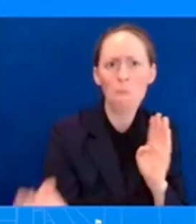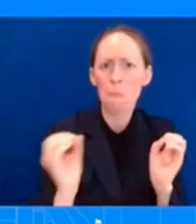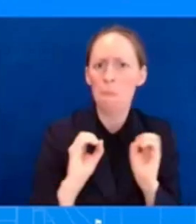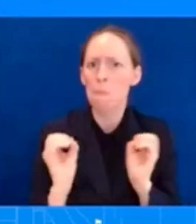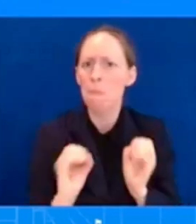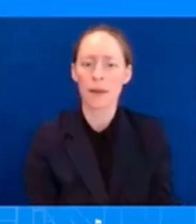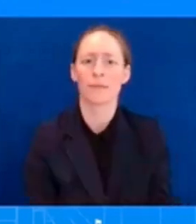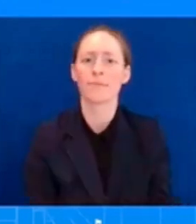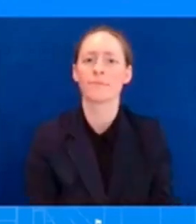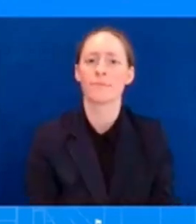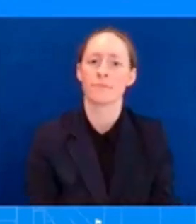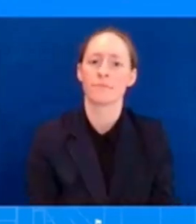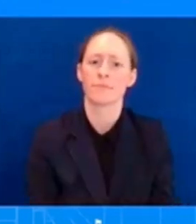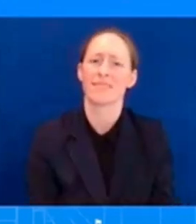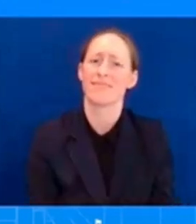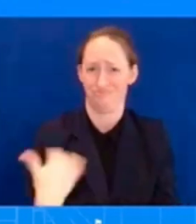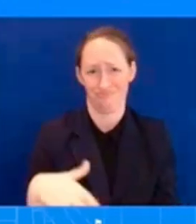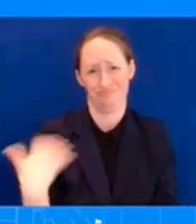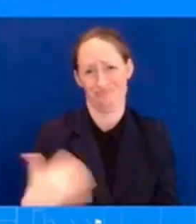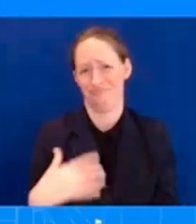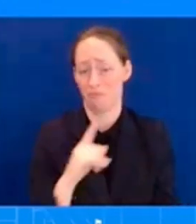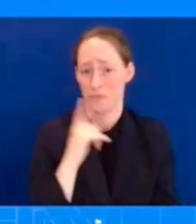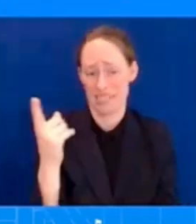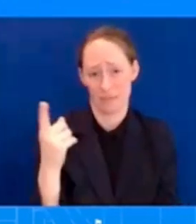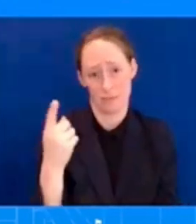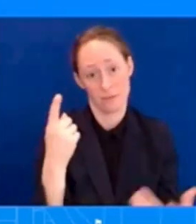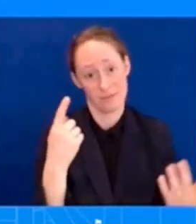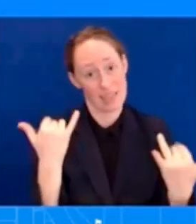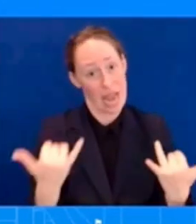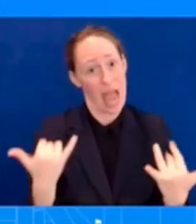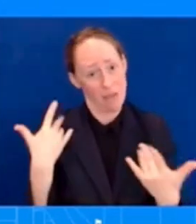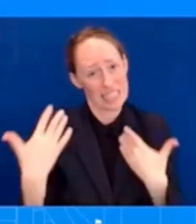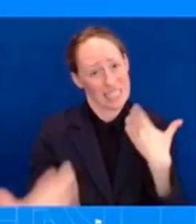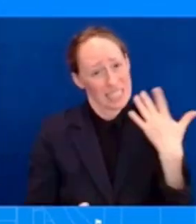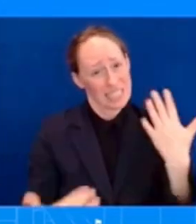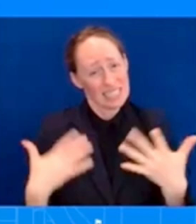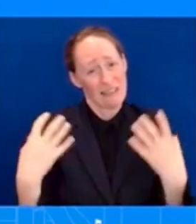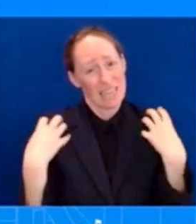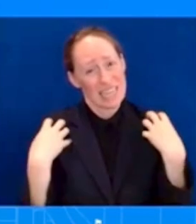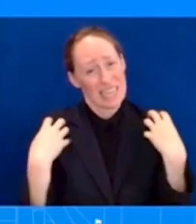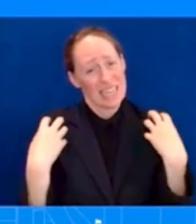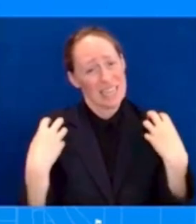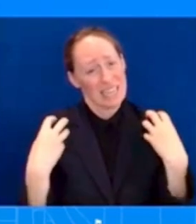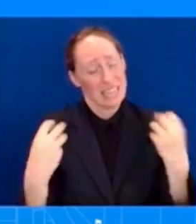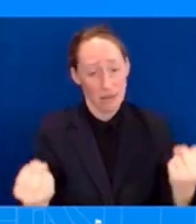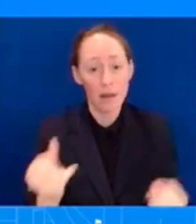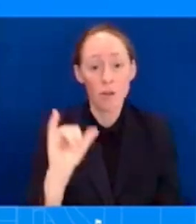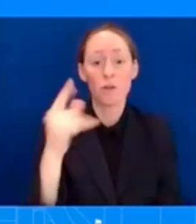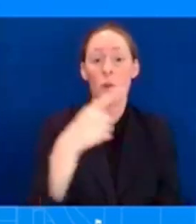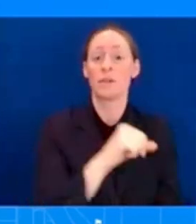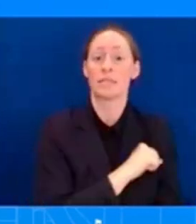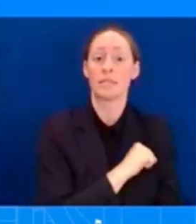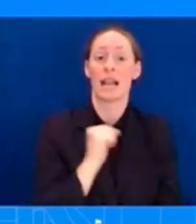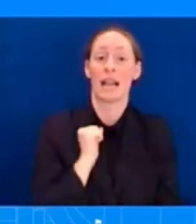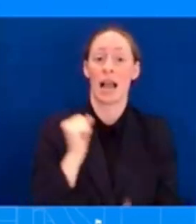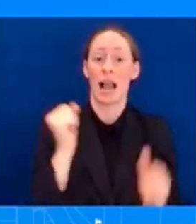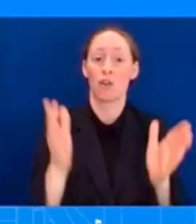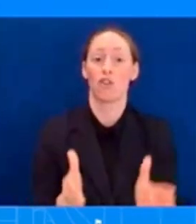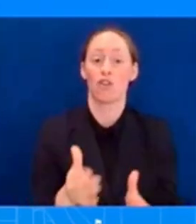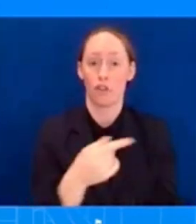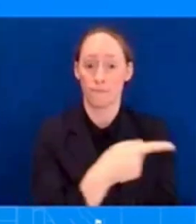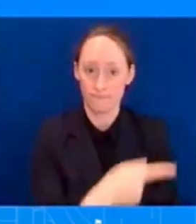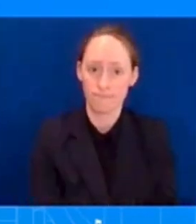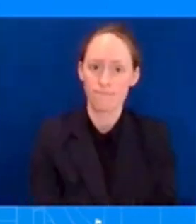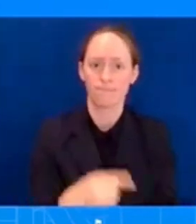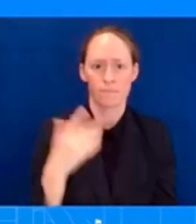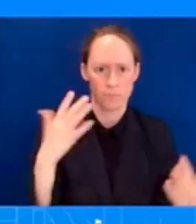those six hours. Senator Horino, who I said the President spoke to just last night, he thanked the President for the